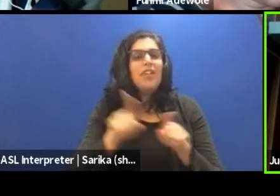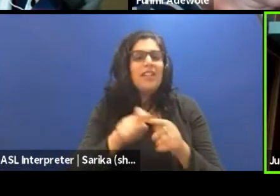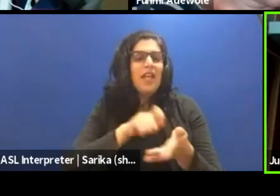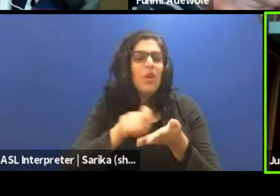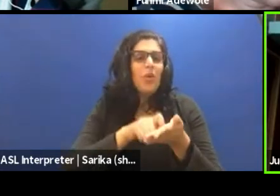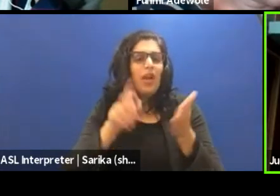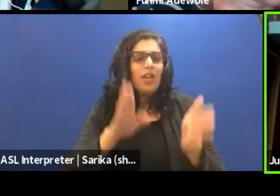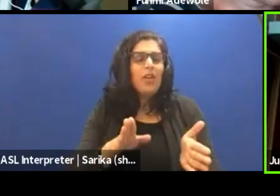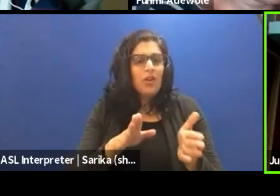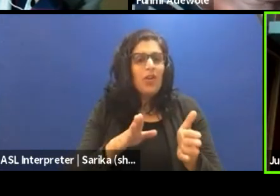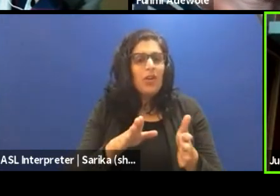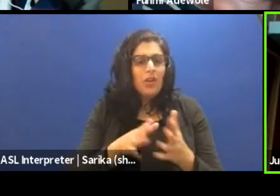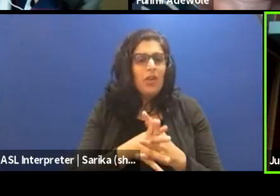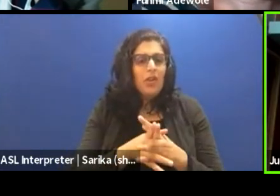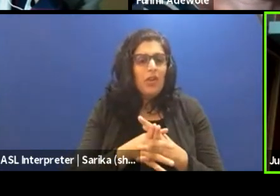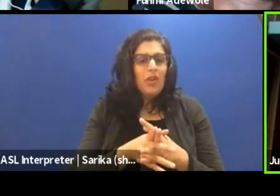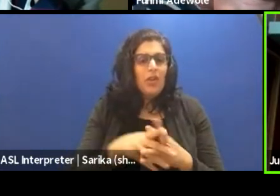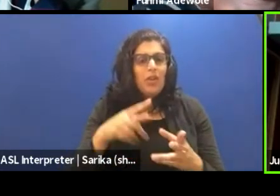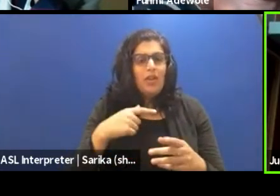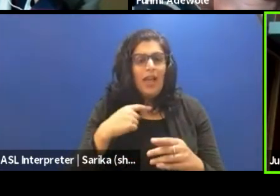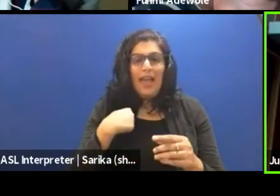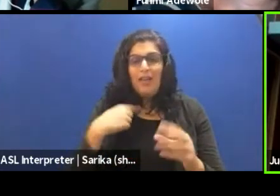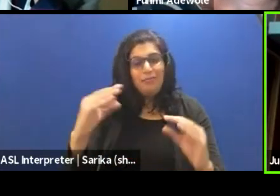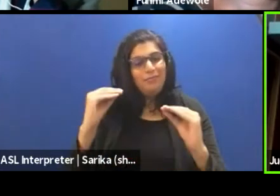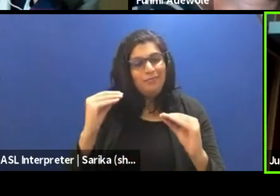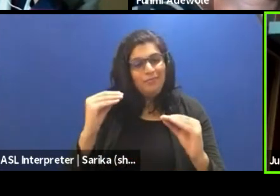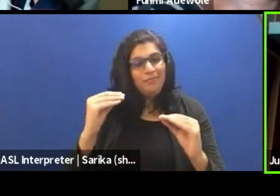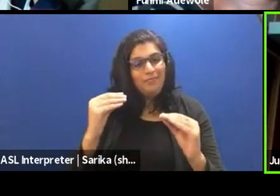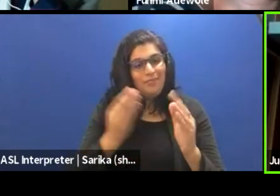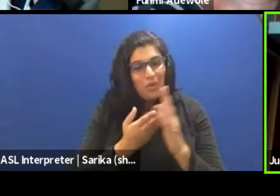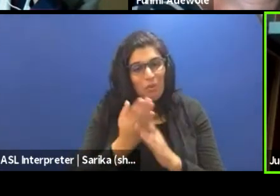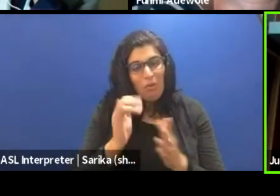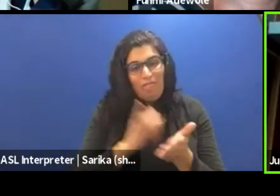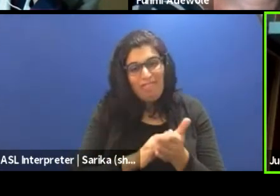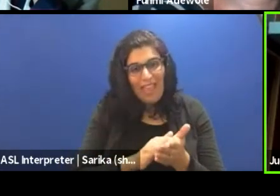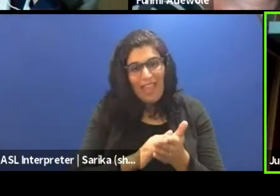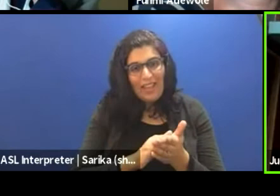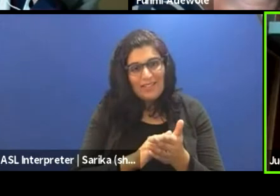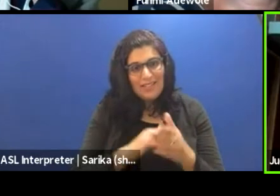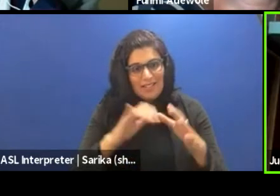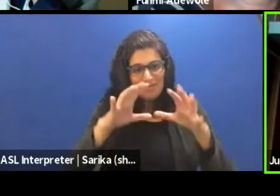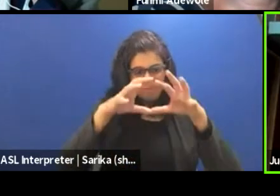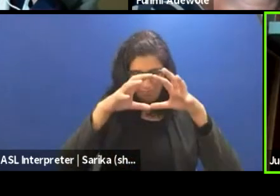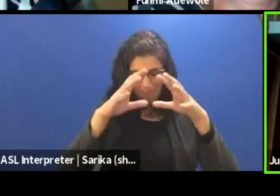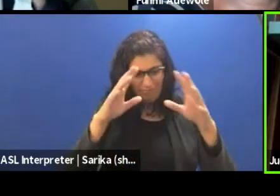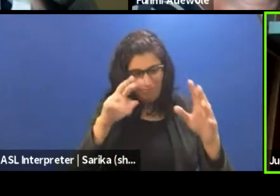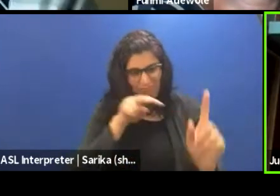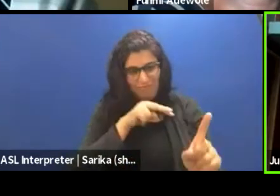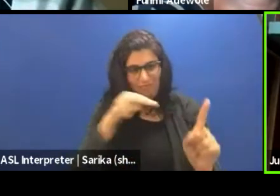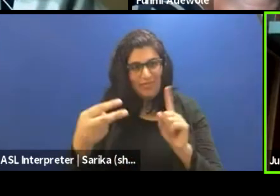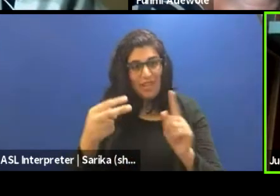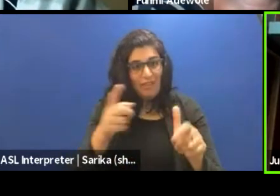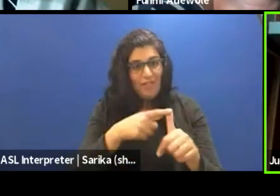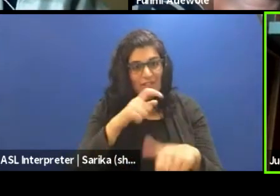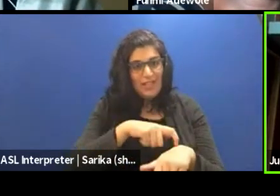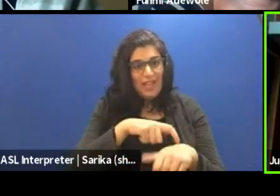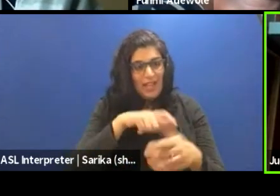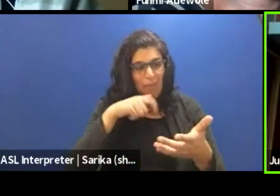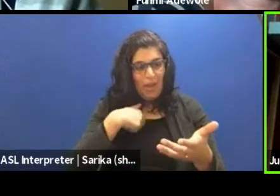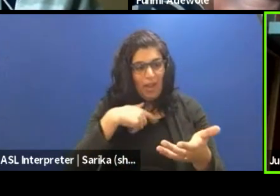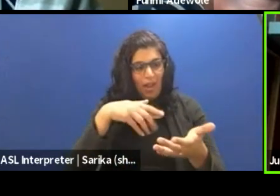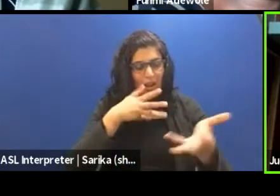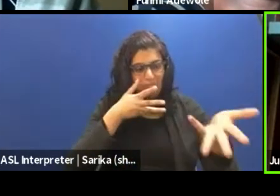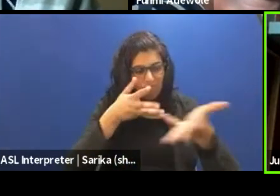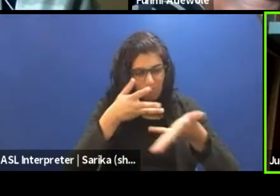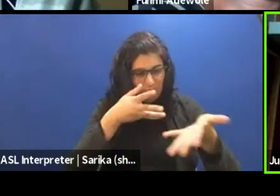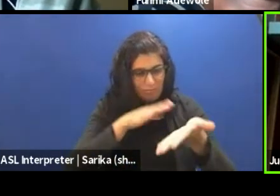rewriting. So I have been schooled through that prison, knowing that the first time I engage in the paper, it's not the